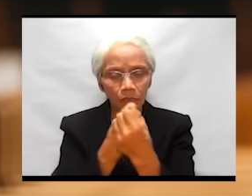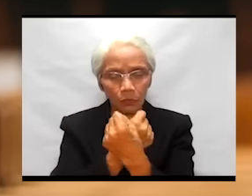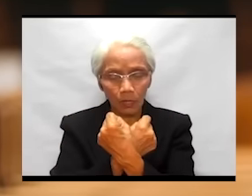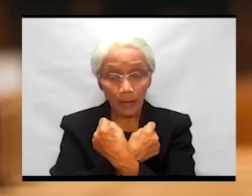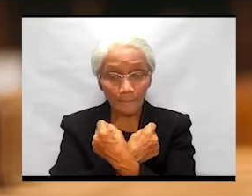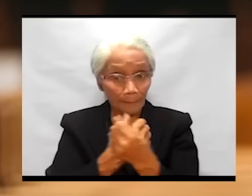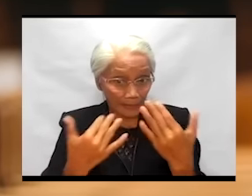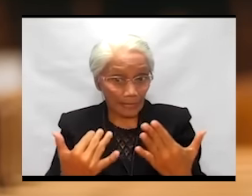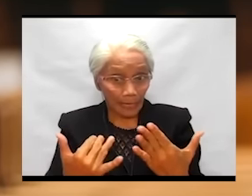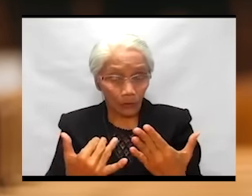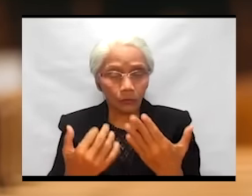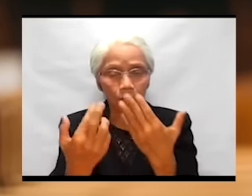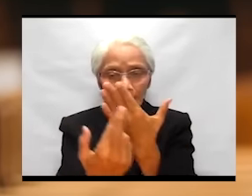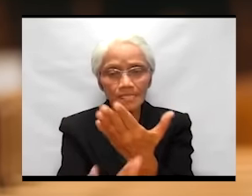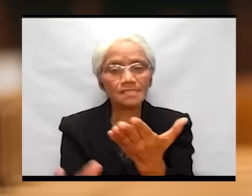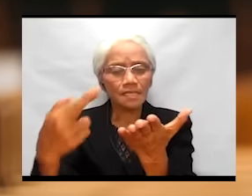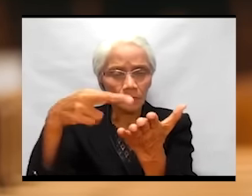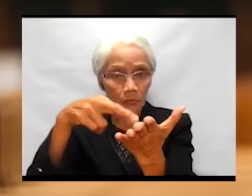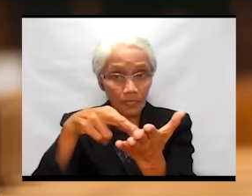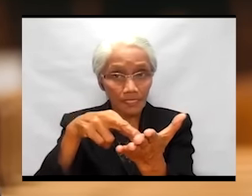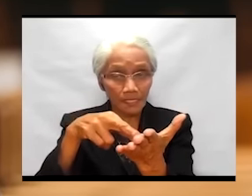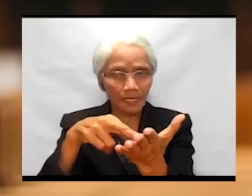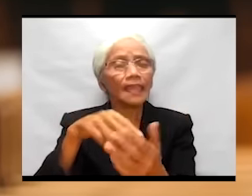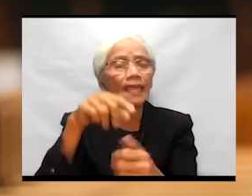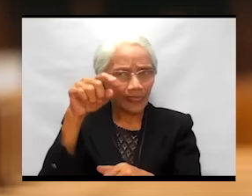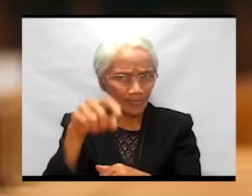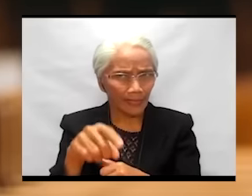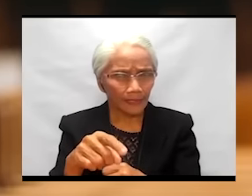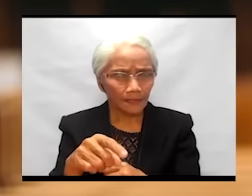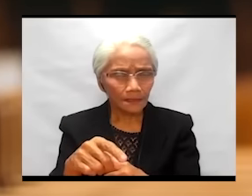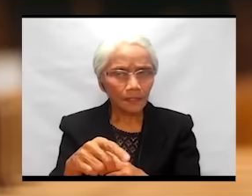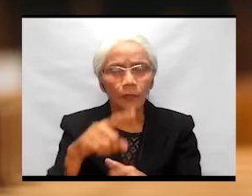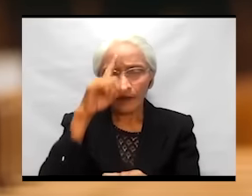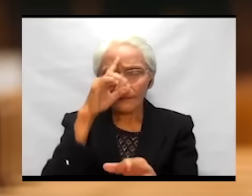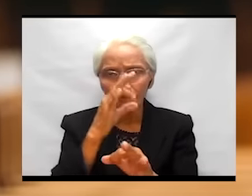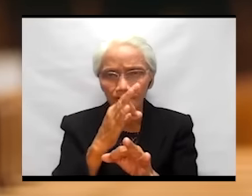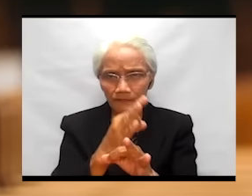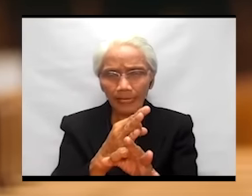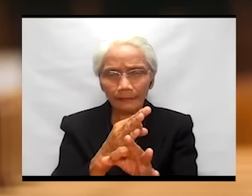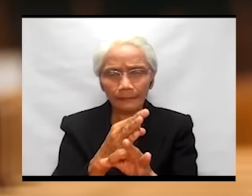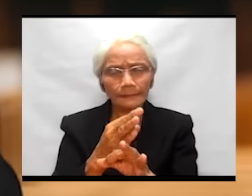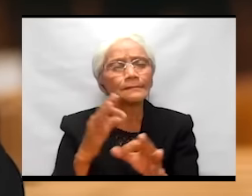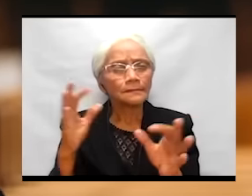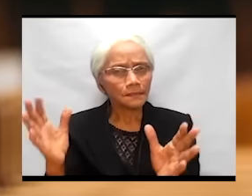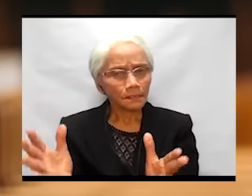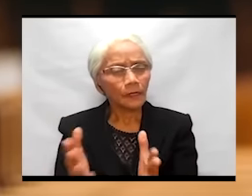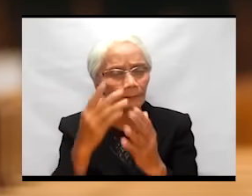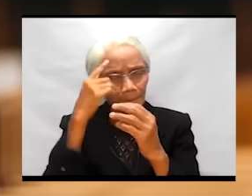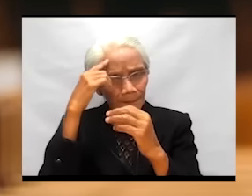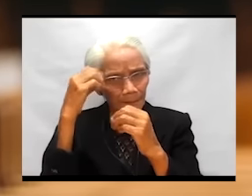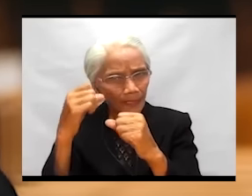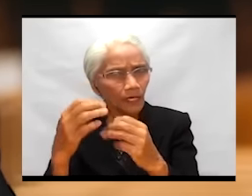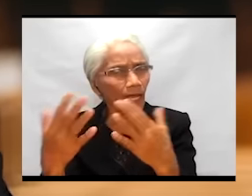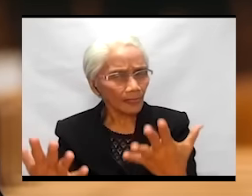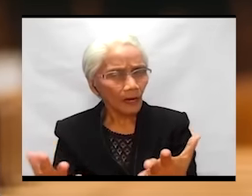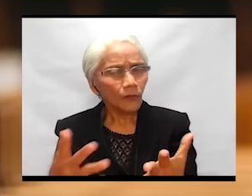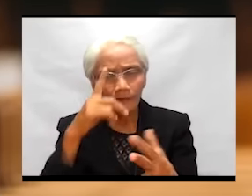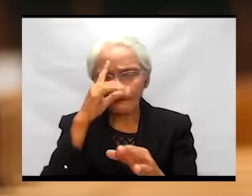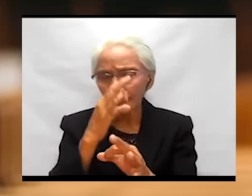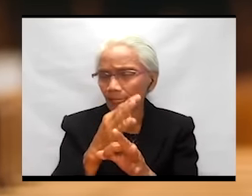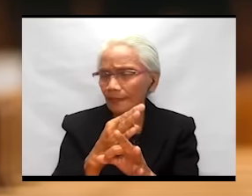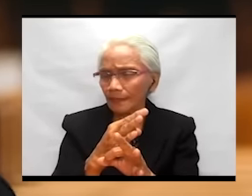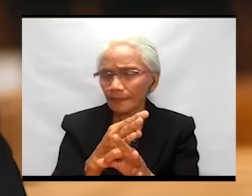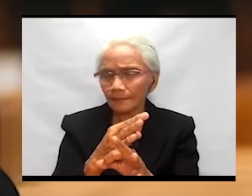now is risen. That is our faith conviction and our faith is the